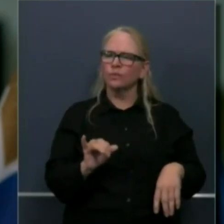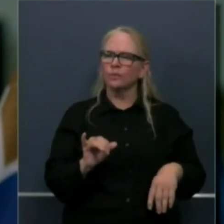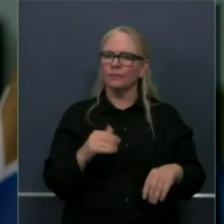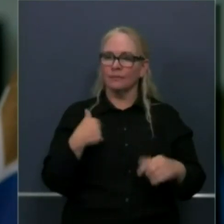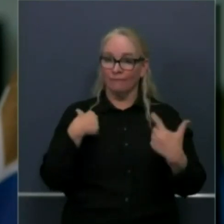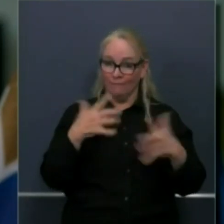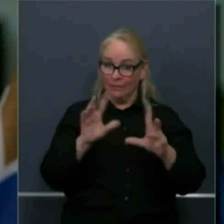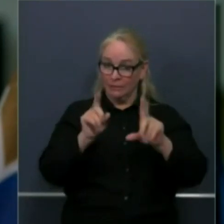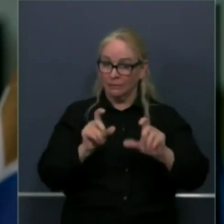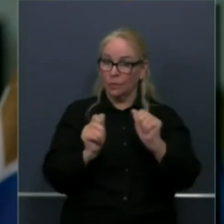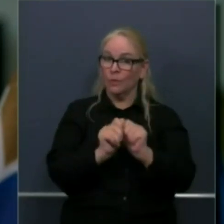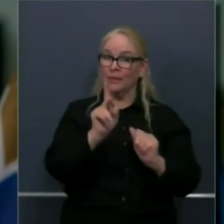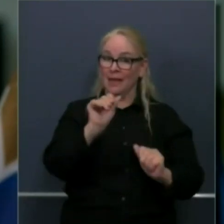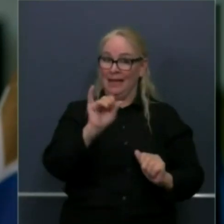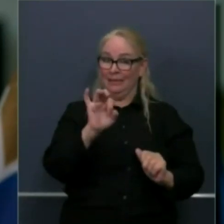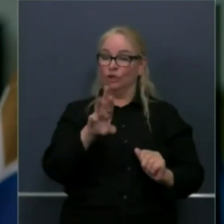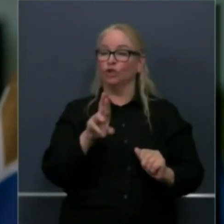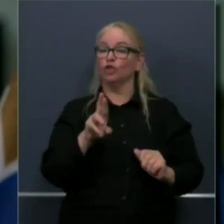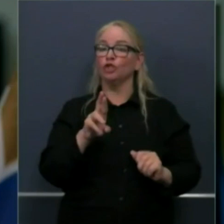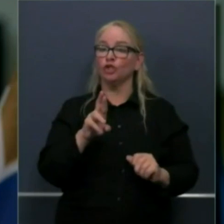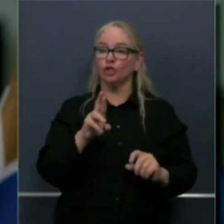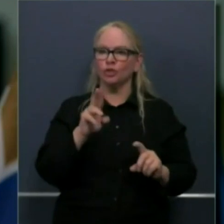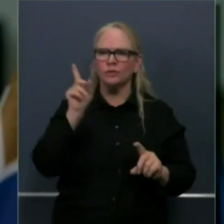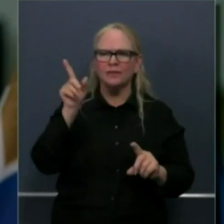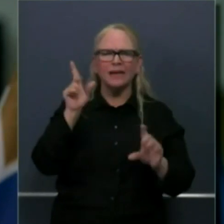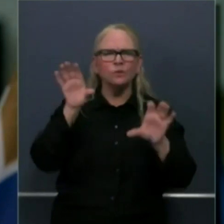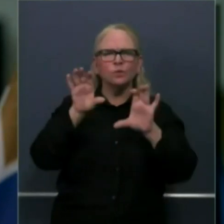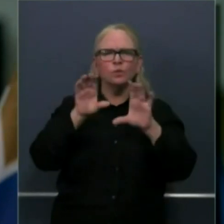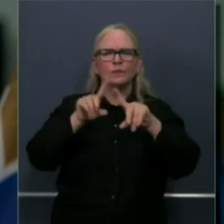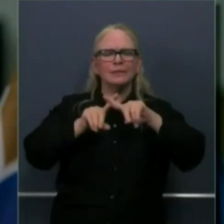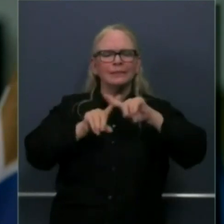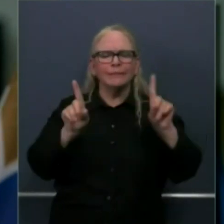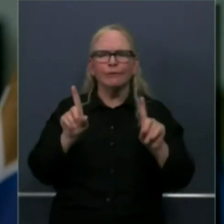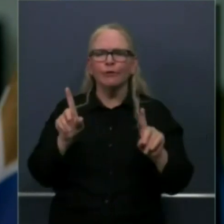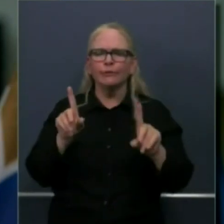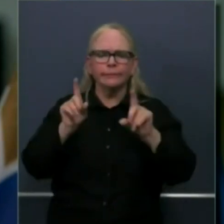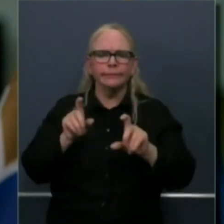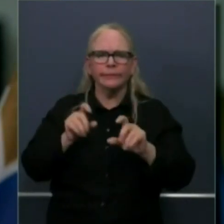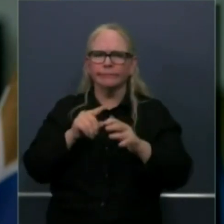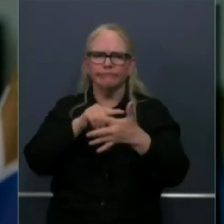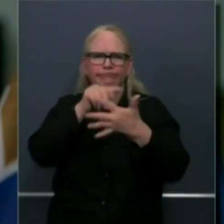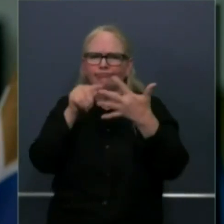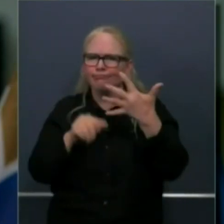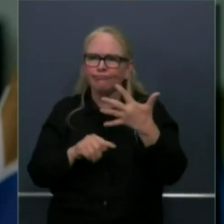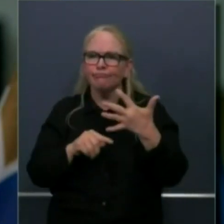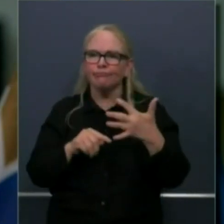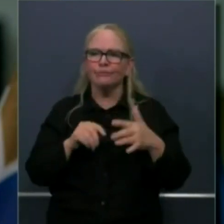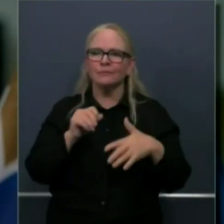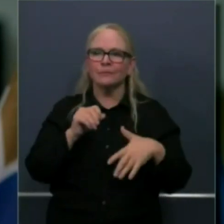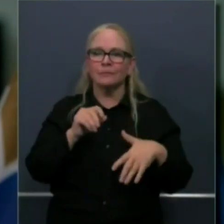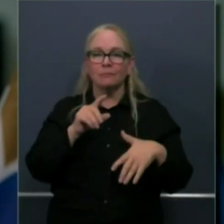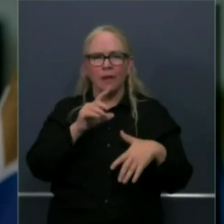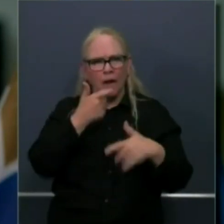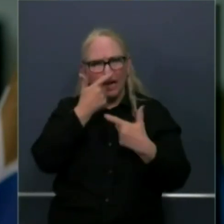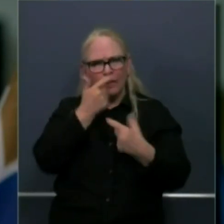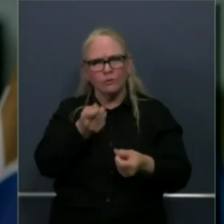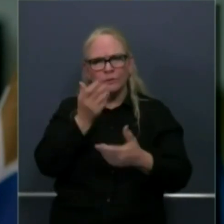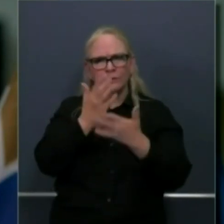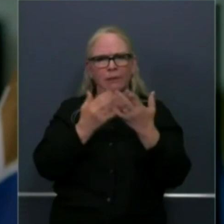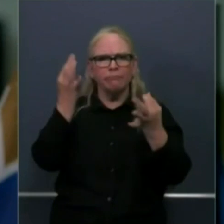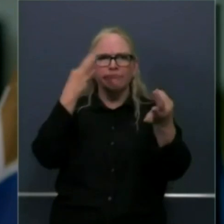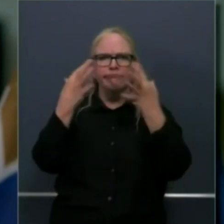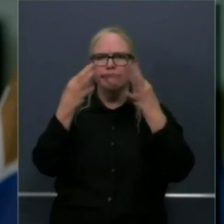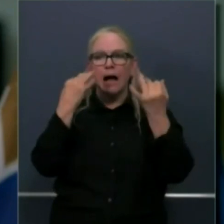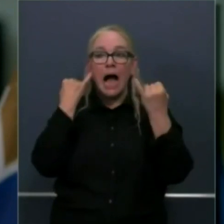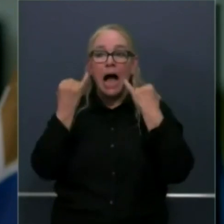considered now as well, something you know well. Blood banks already do that. All kinds of interesting things happening in this space that we haven't